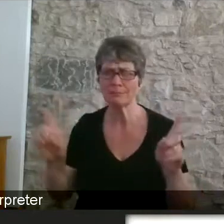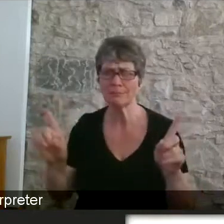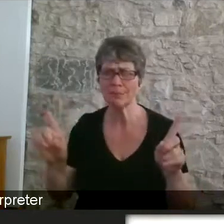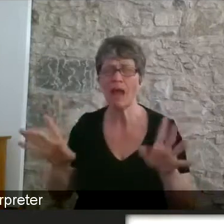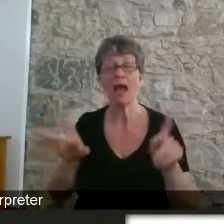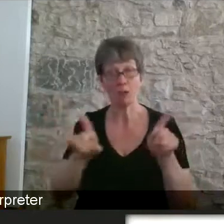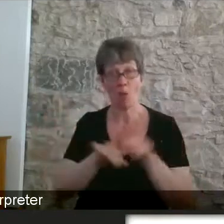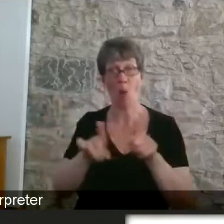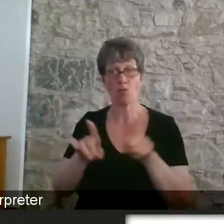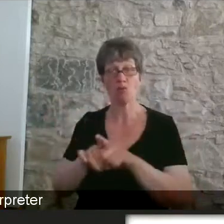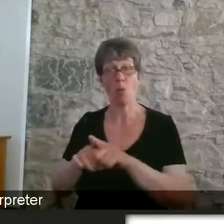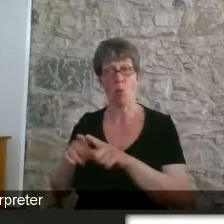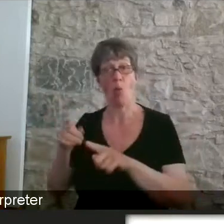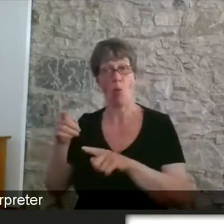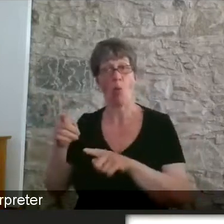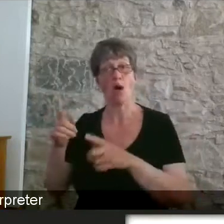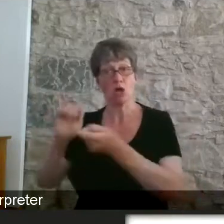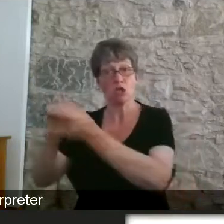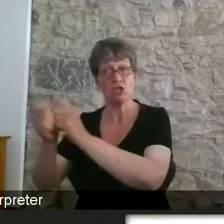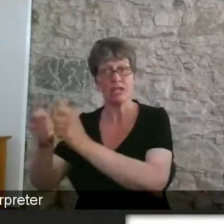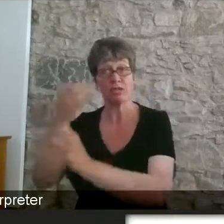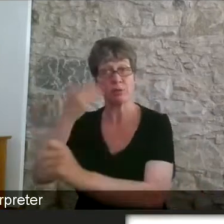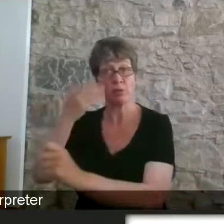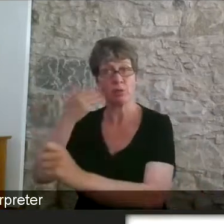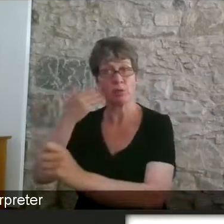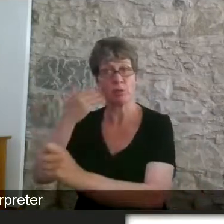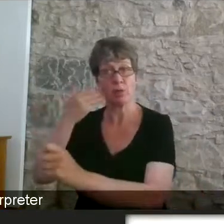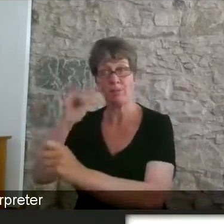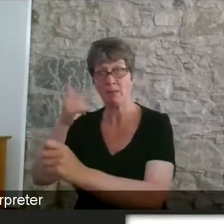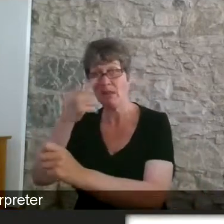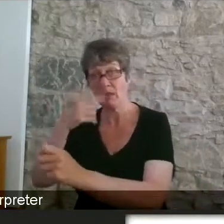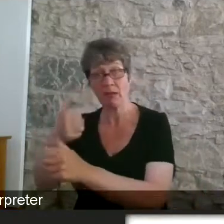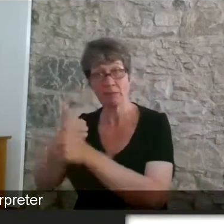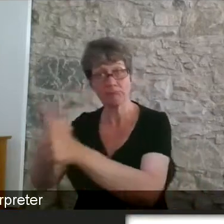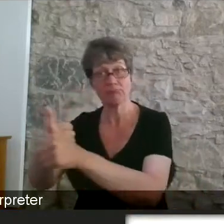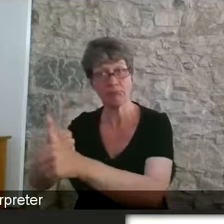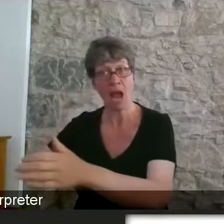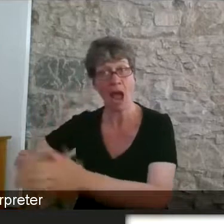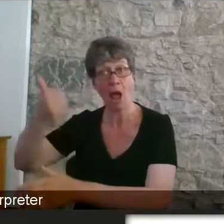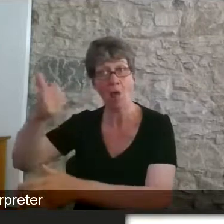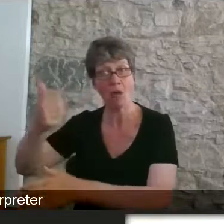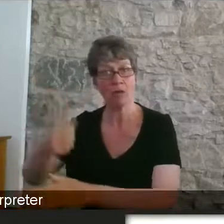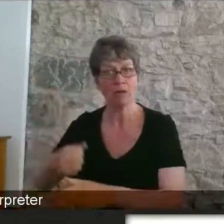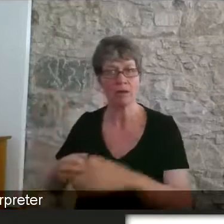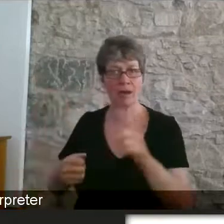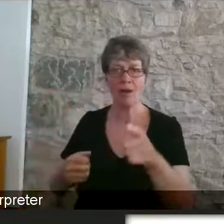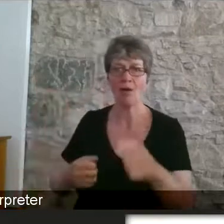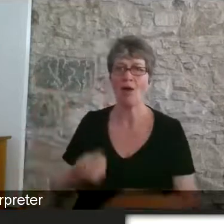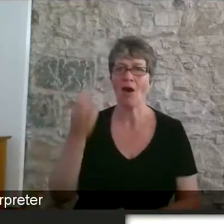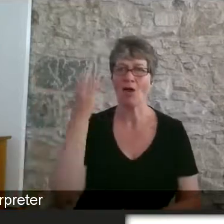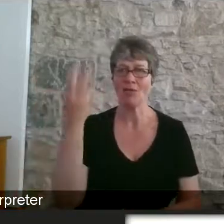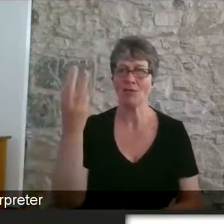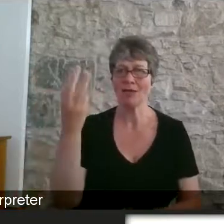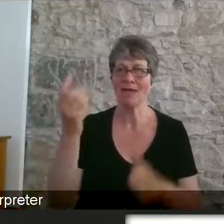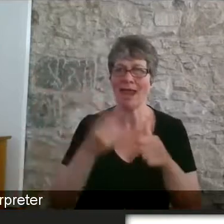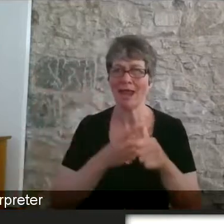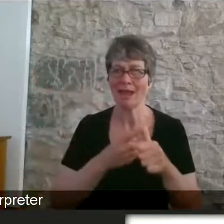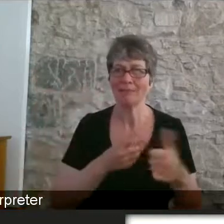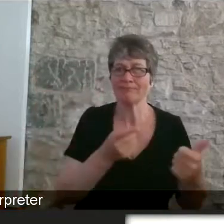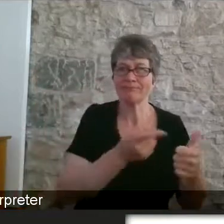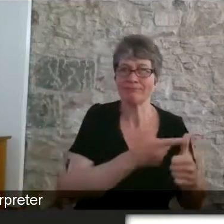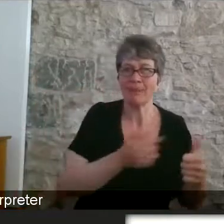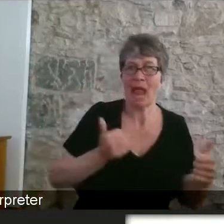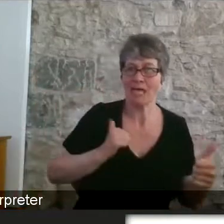outlined by both Phil and Sathpal? I think three A's come to mind. Assumptions, attitudes and adjustments.